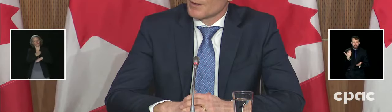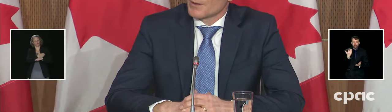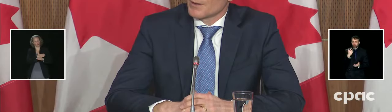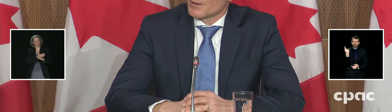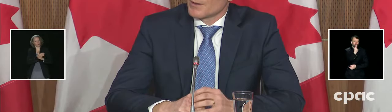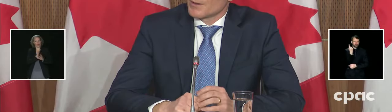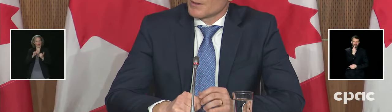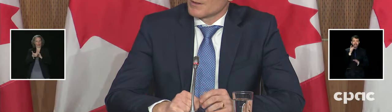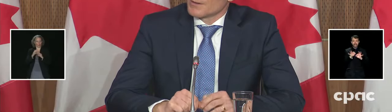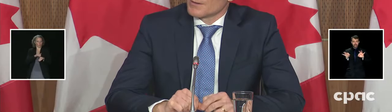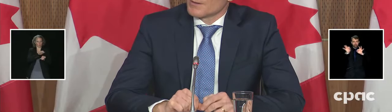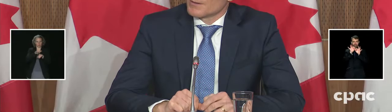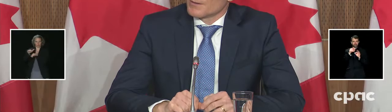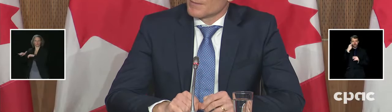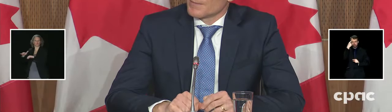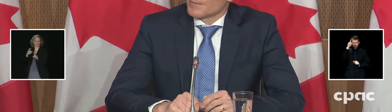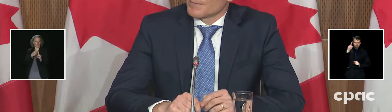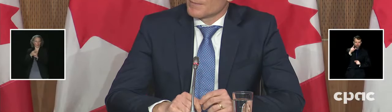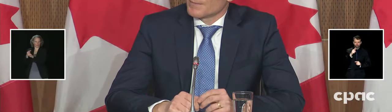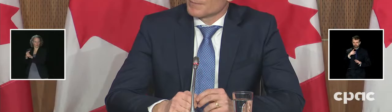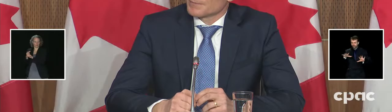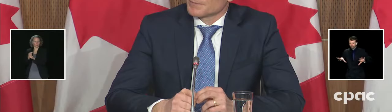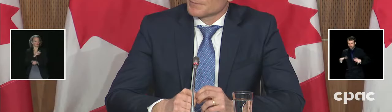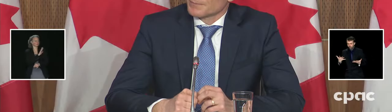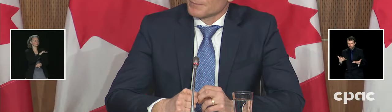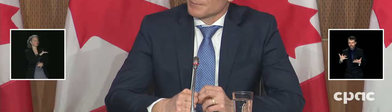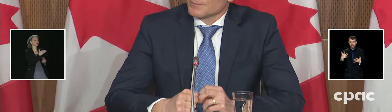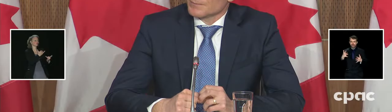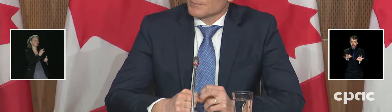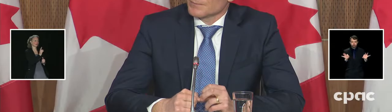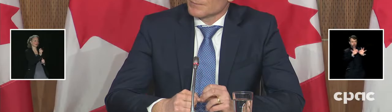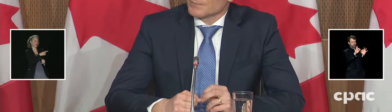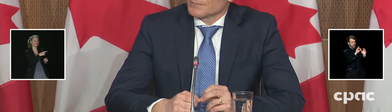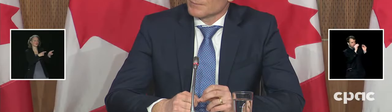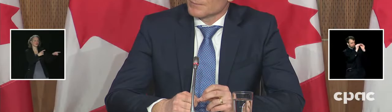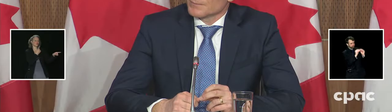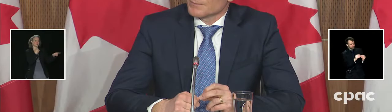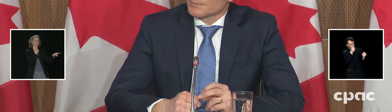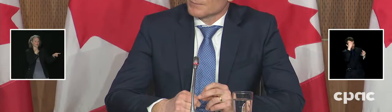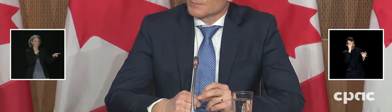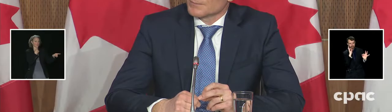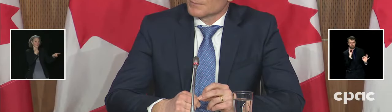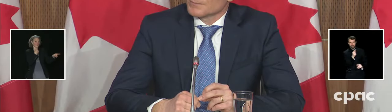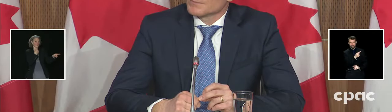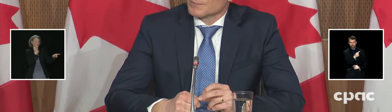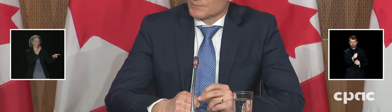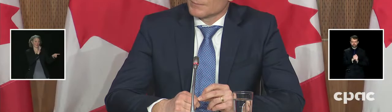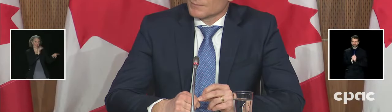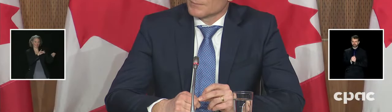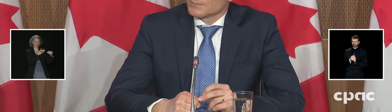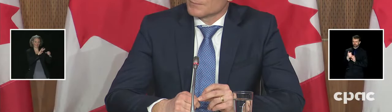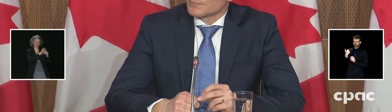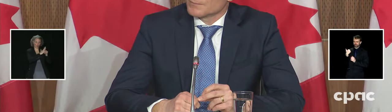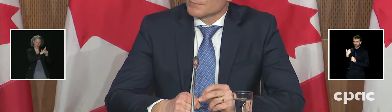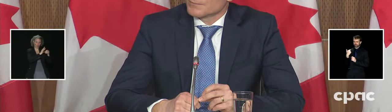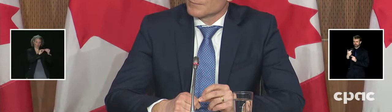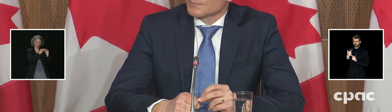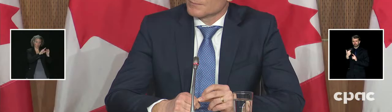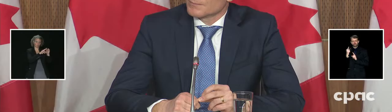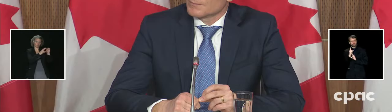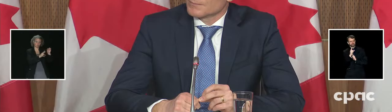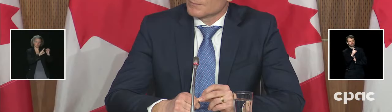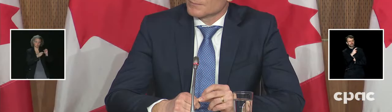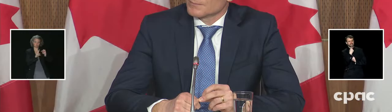like you said today and Dr. Adams actually confirmed that cases have been declining and in First Nations communities